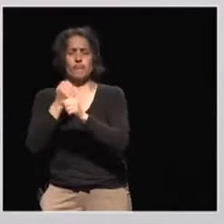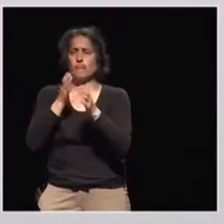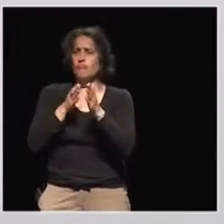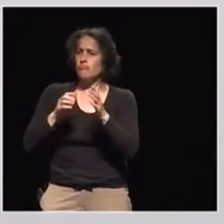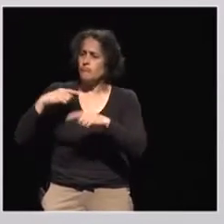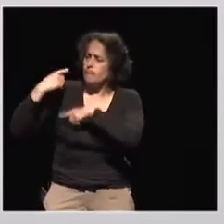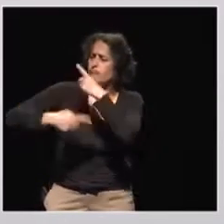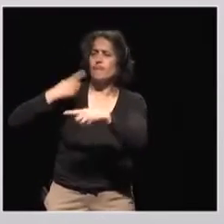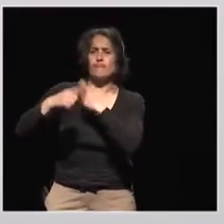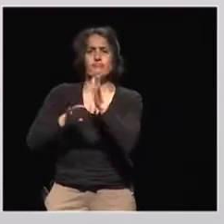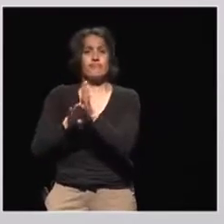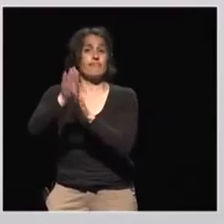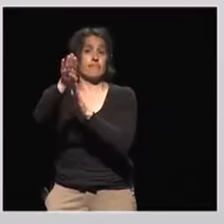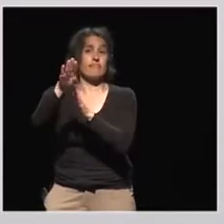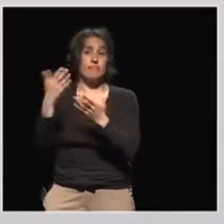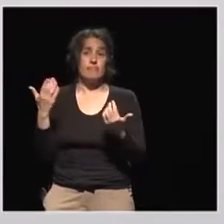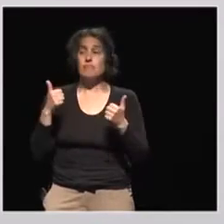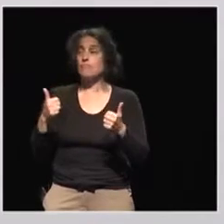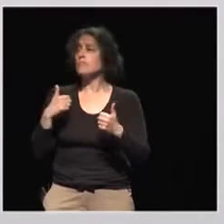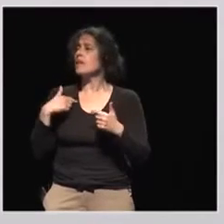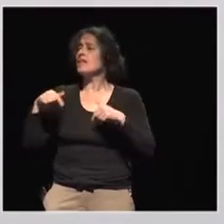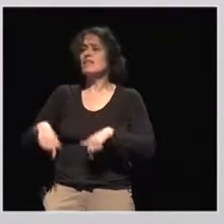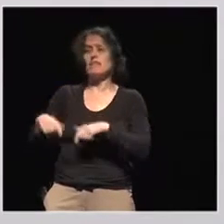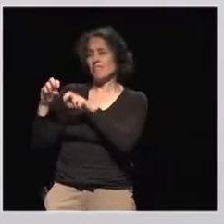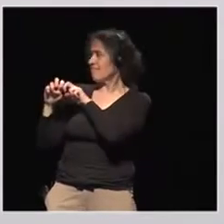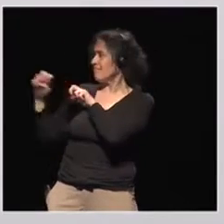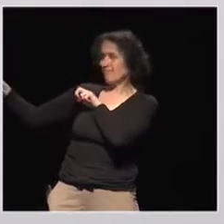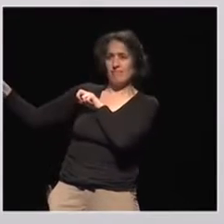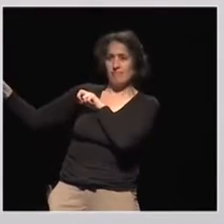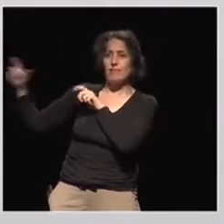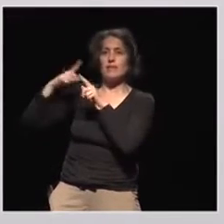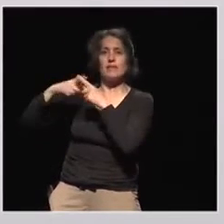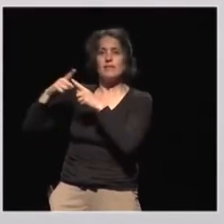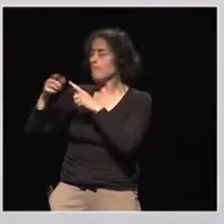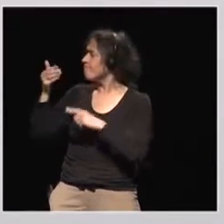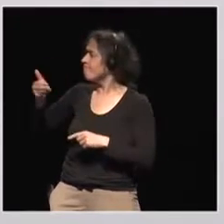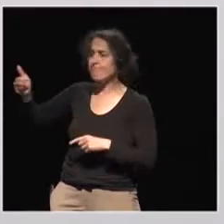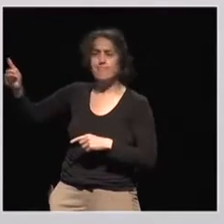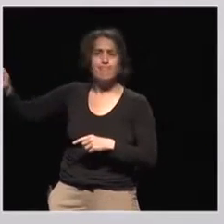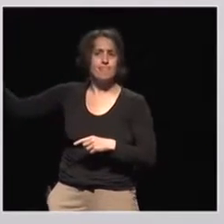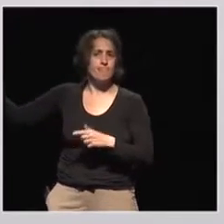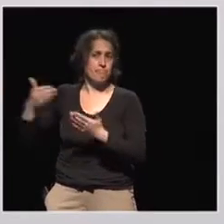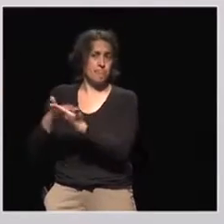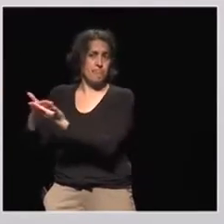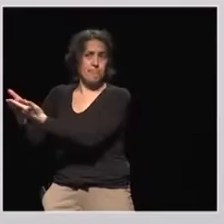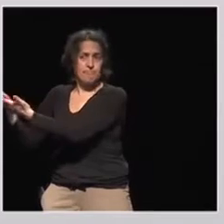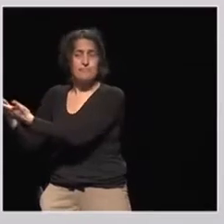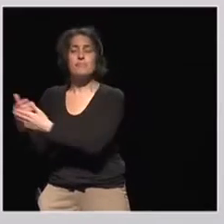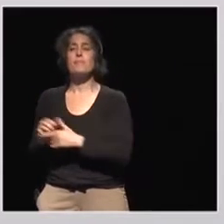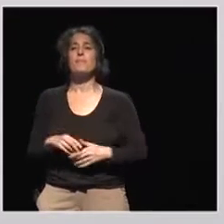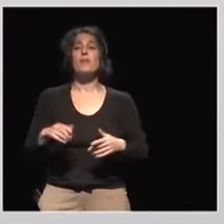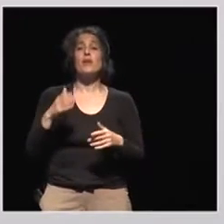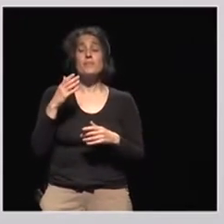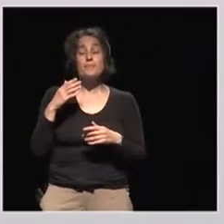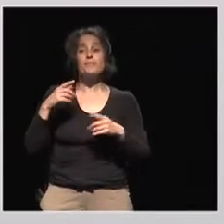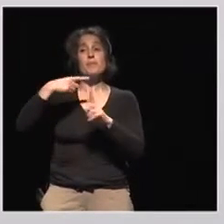interesting multi-stakeholder panel, which we will introduce to you later and also based on some interesting good